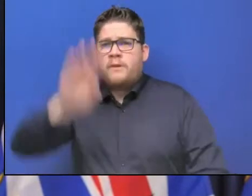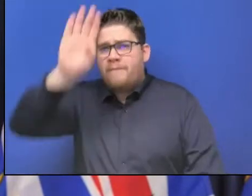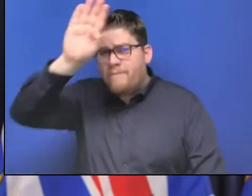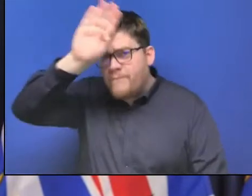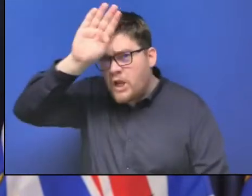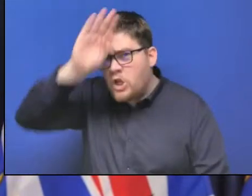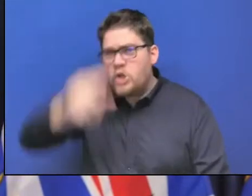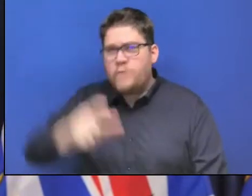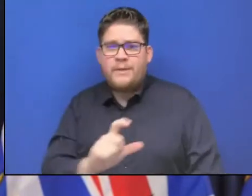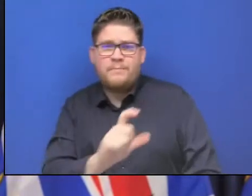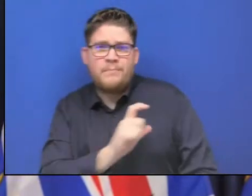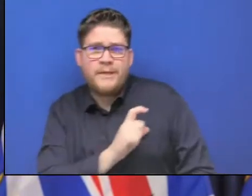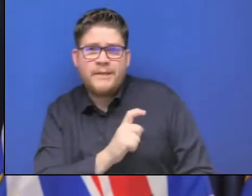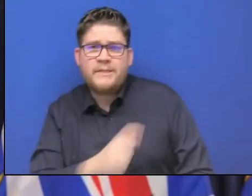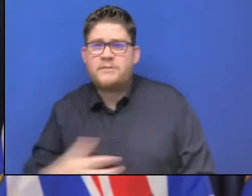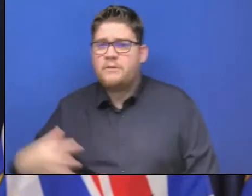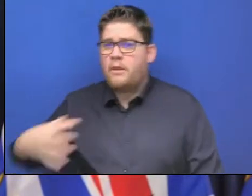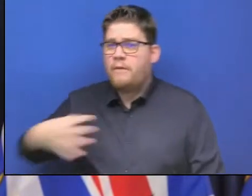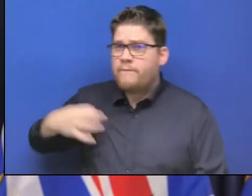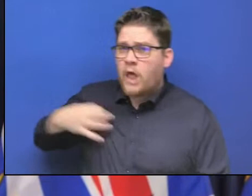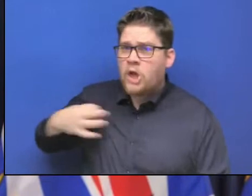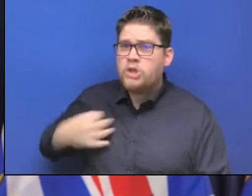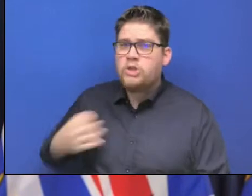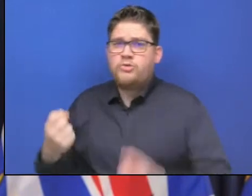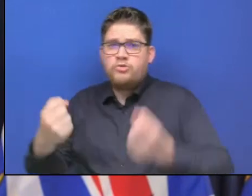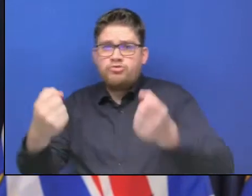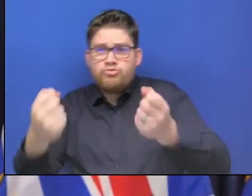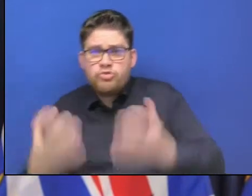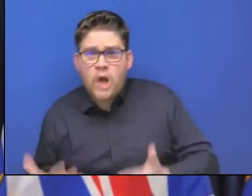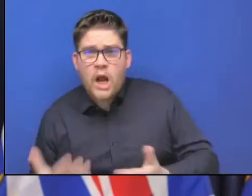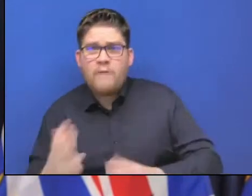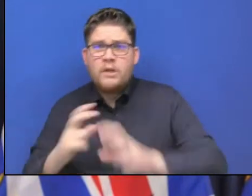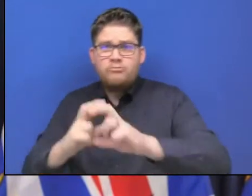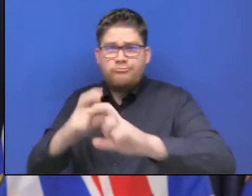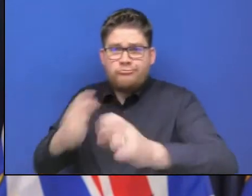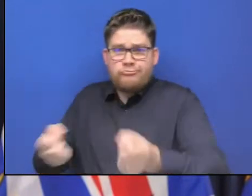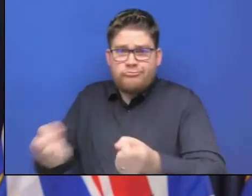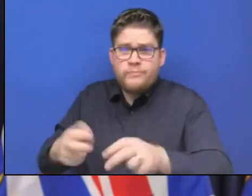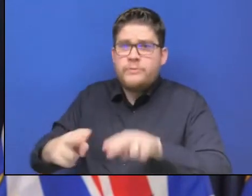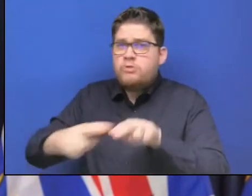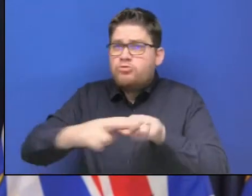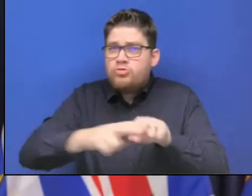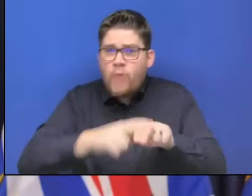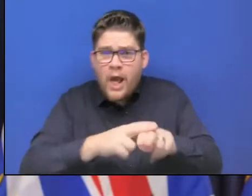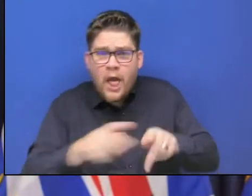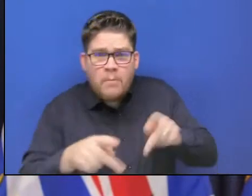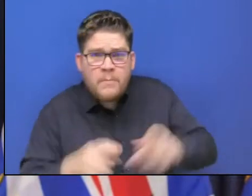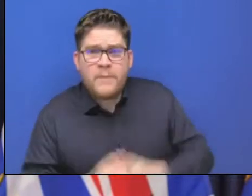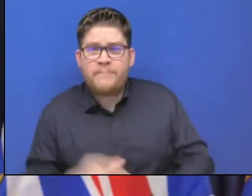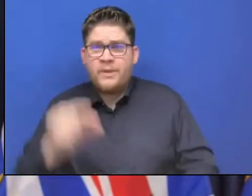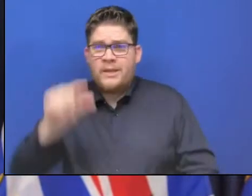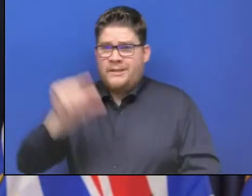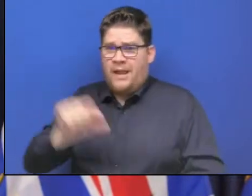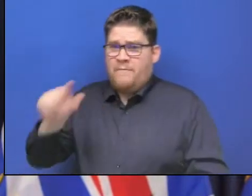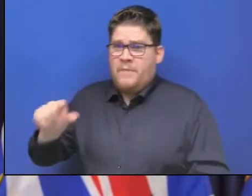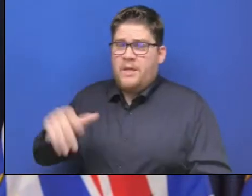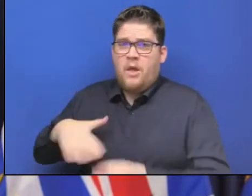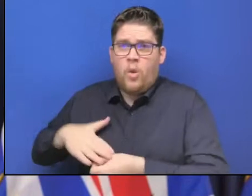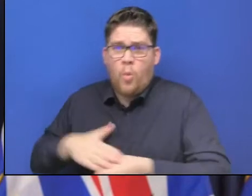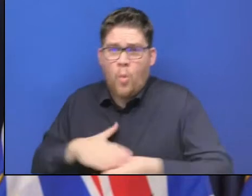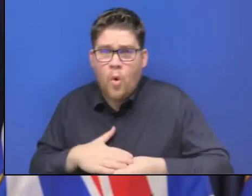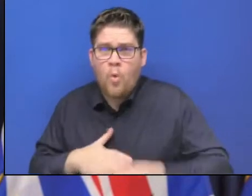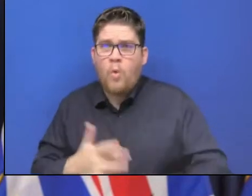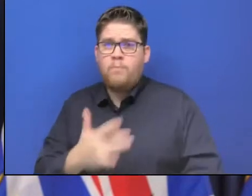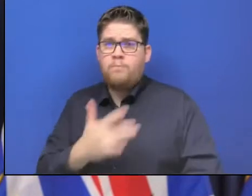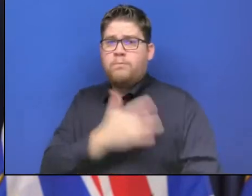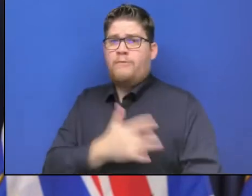volunteers, transport drivers, and all levels of government and so many more are working on